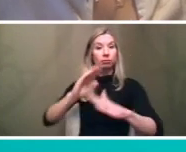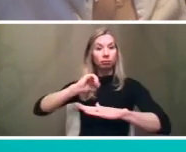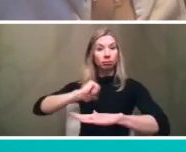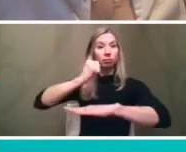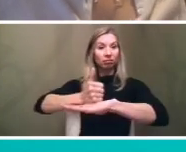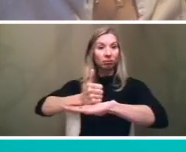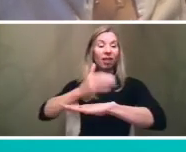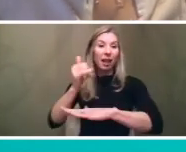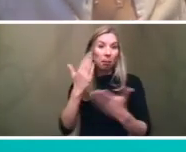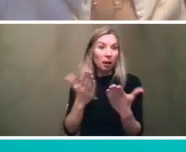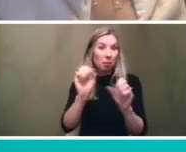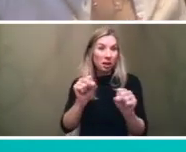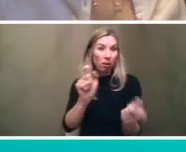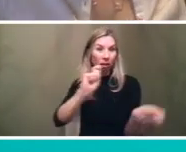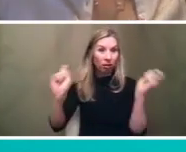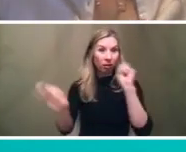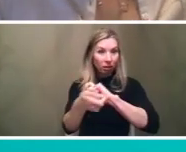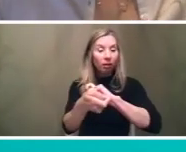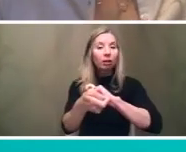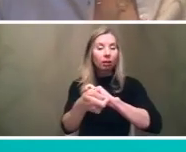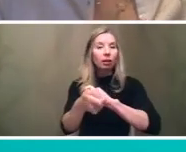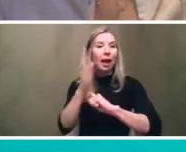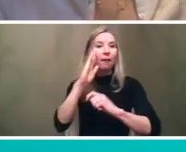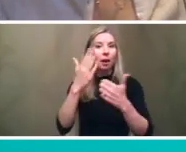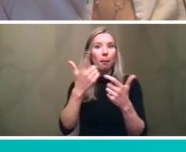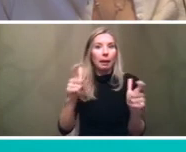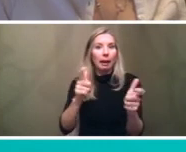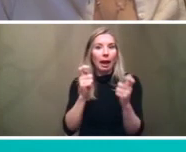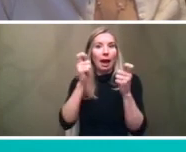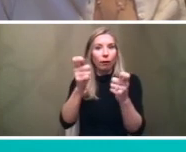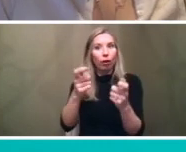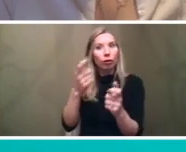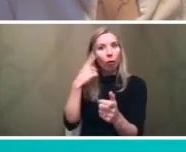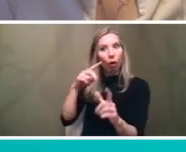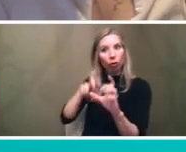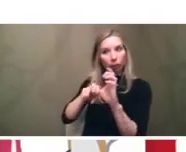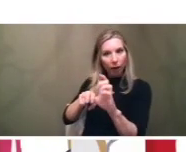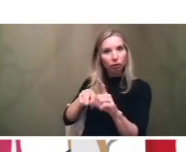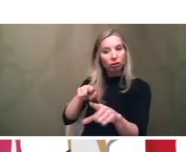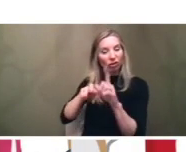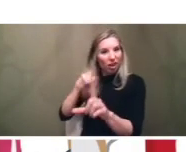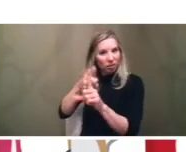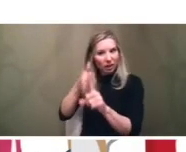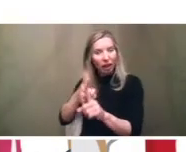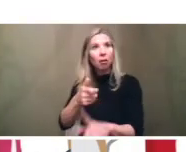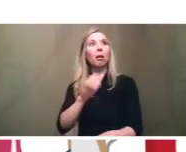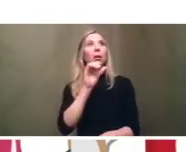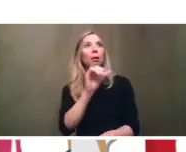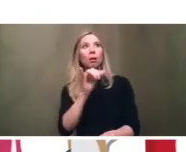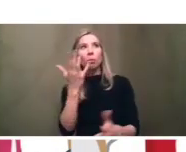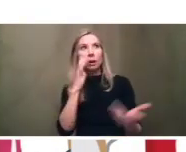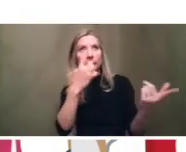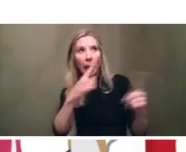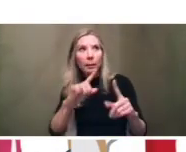a big change so we need to have a we'll have a big effort in guiding riders as they sort of understand what's changing and and how to adapt to that so we'll